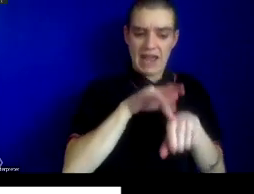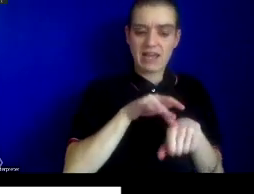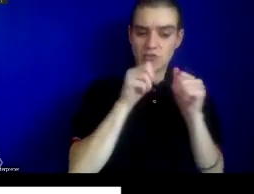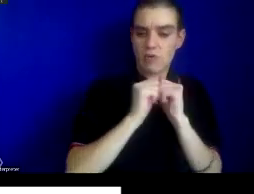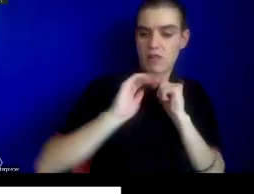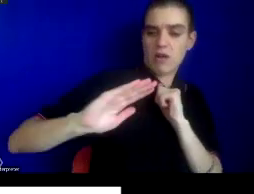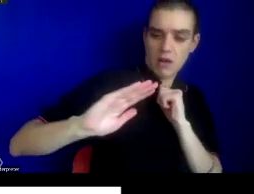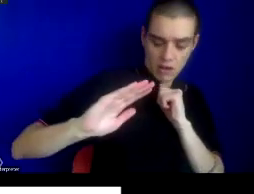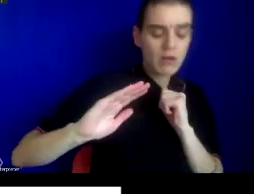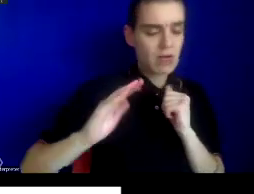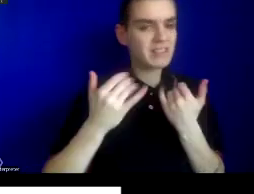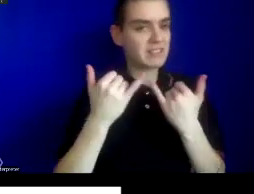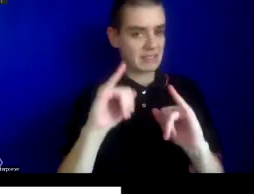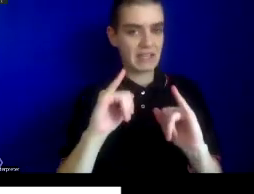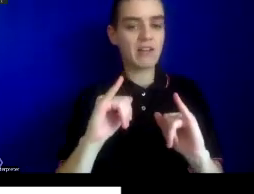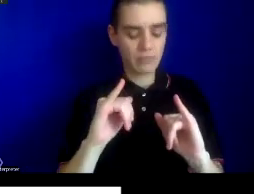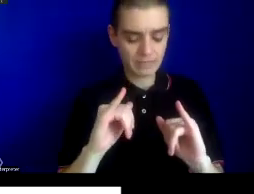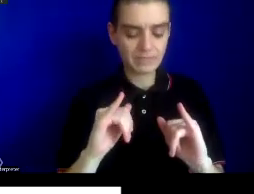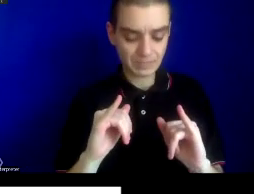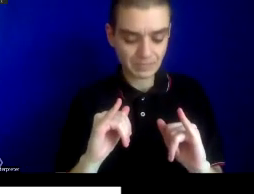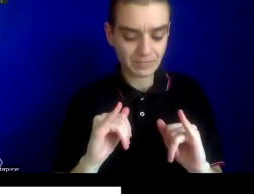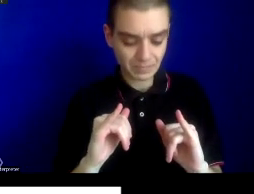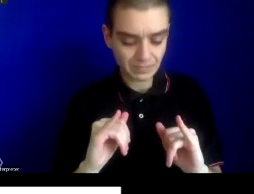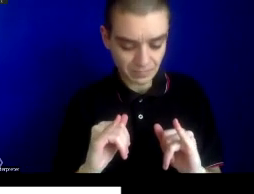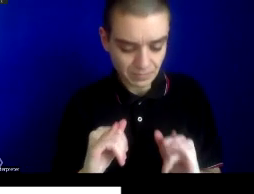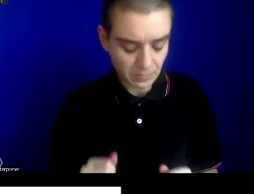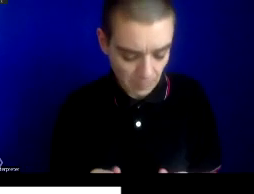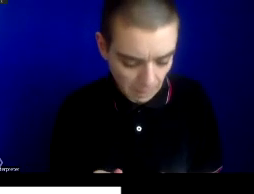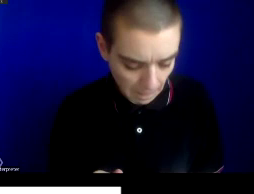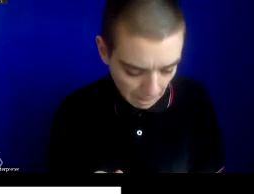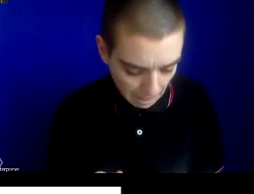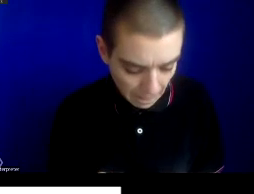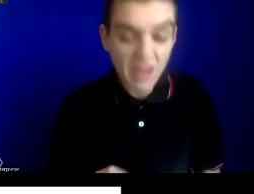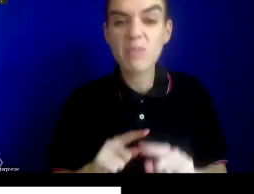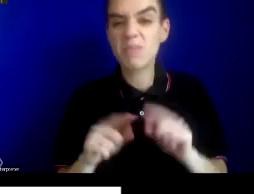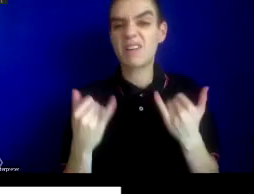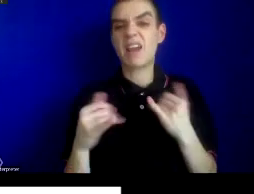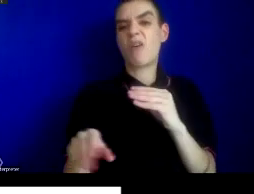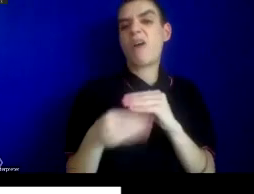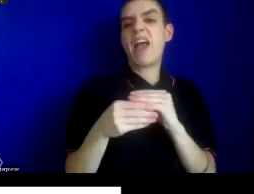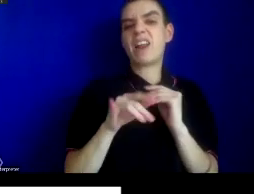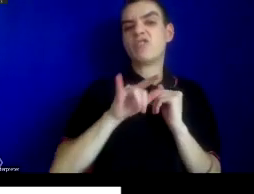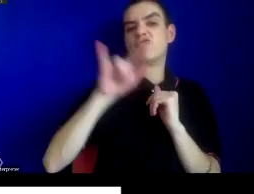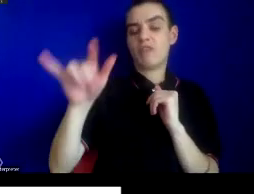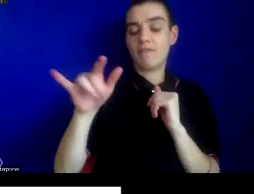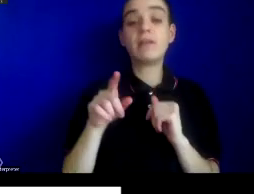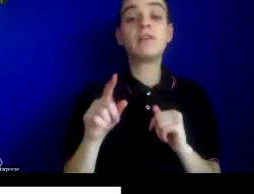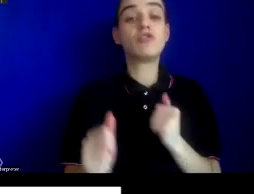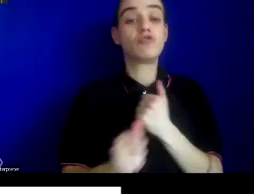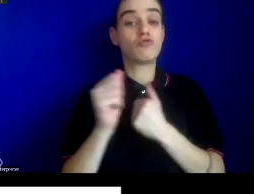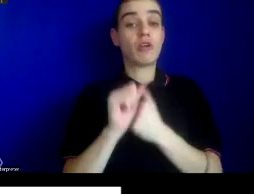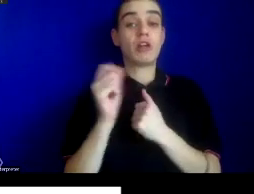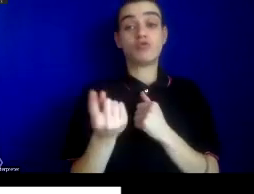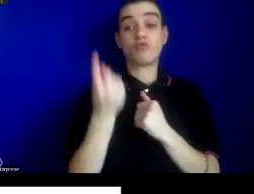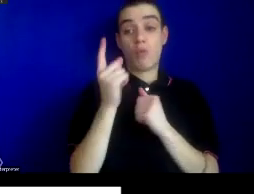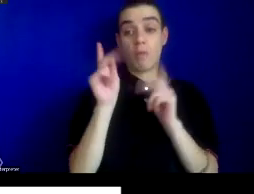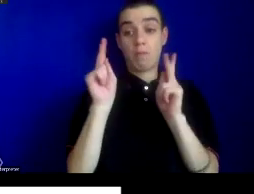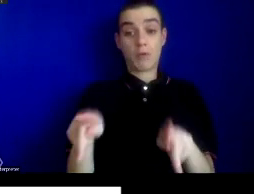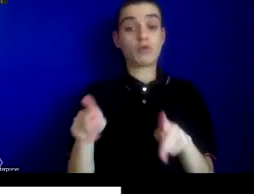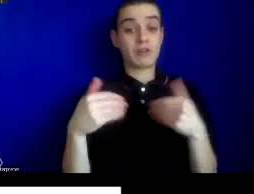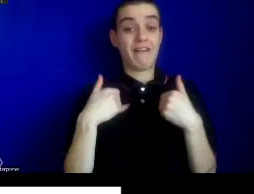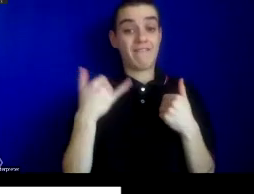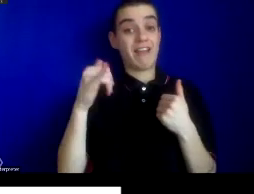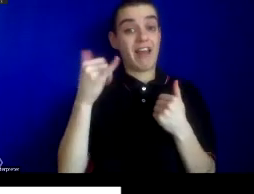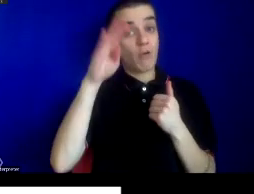the looming threat of pandemic disaster through swift air travel. The threat is a lone traveler afflicted with yellow fever capable